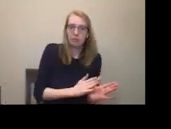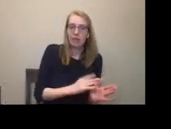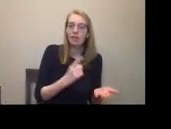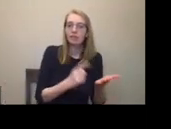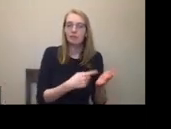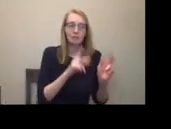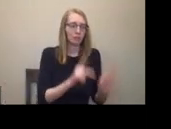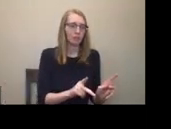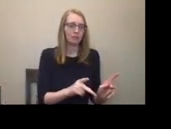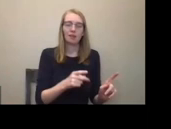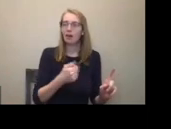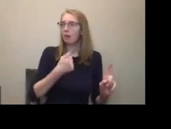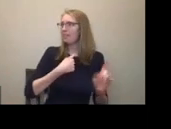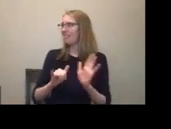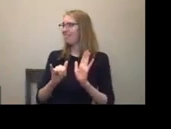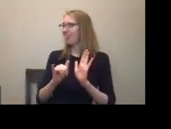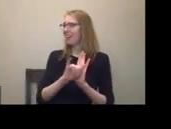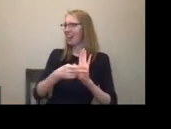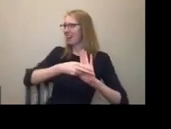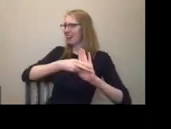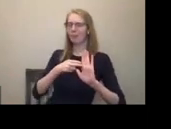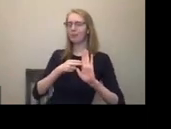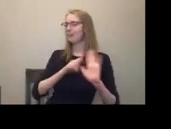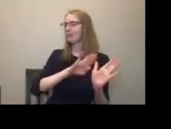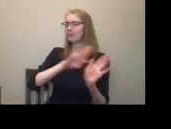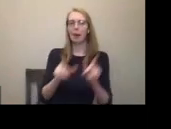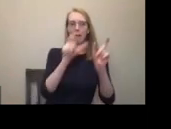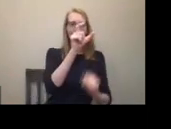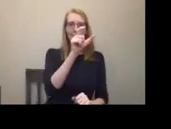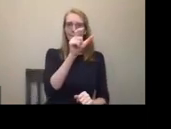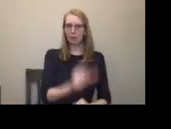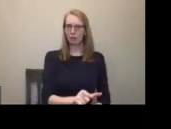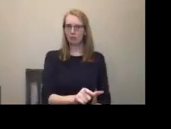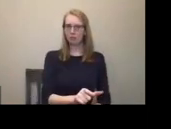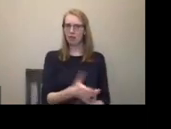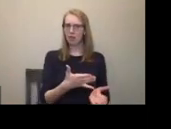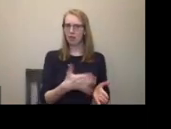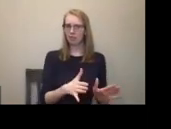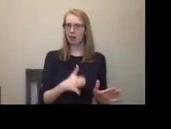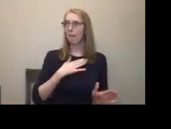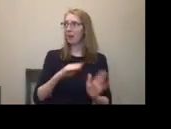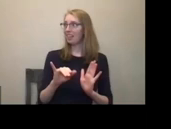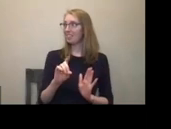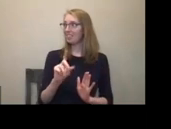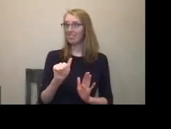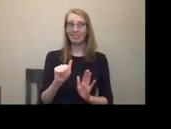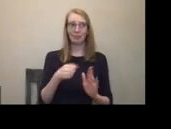just say, I'm a person, period. My disability has nothing to do with how I see the world. Okay, so here's a more creative way